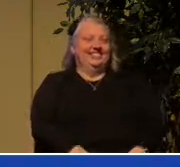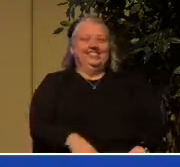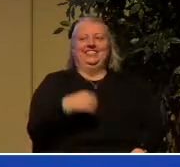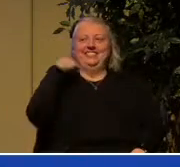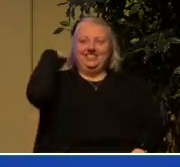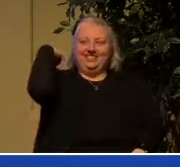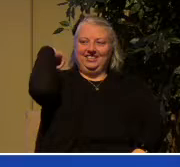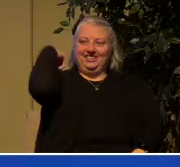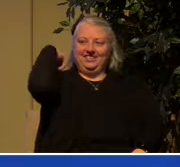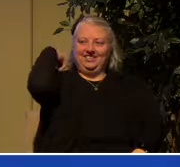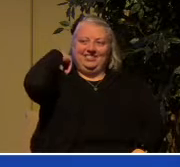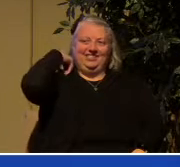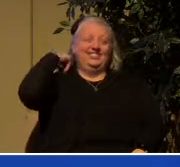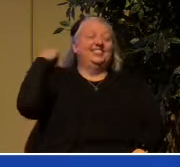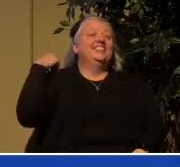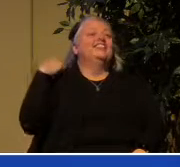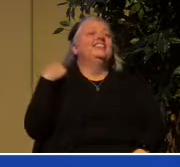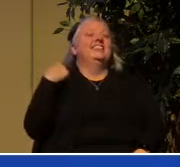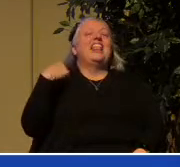there's an inheritance